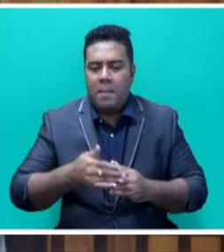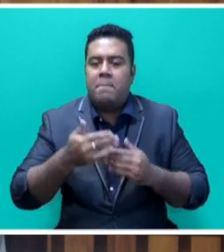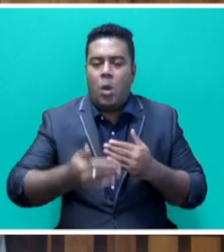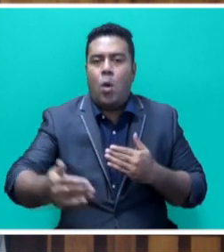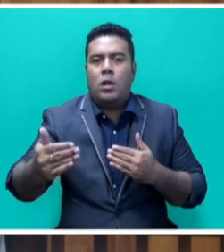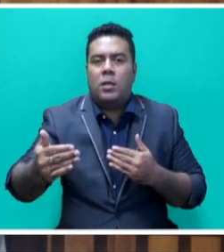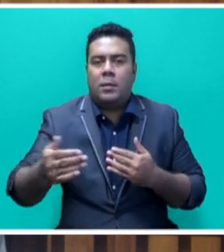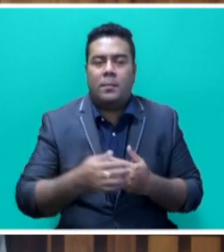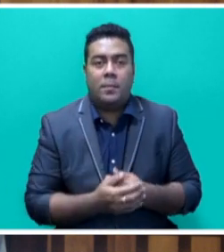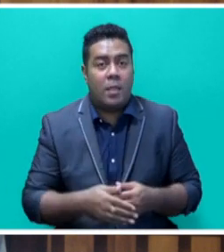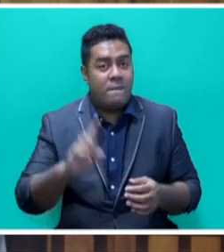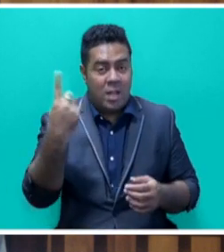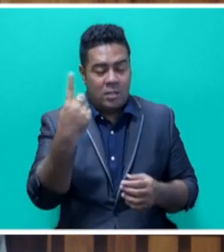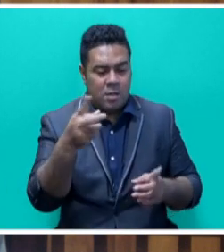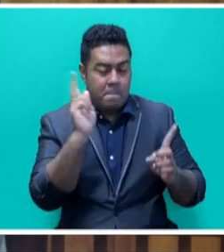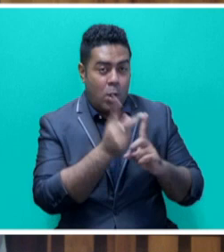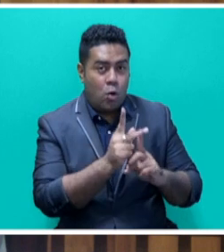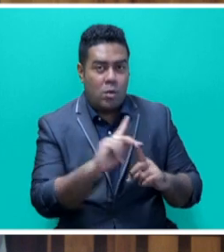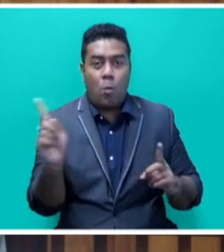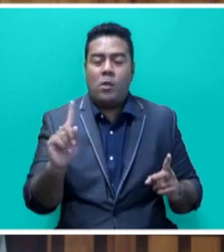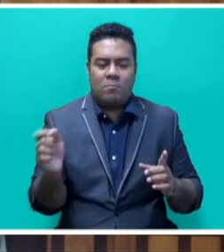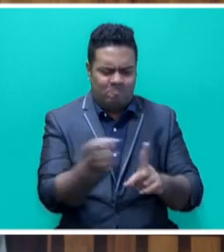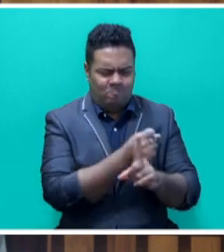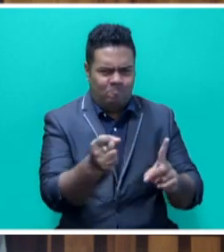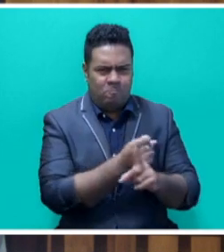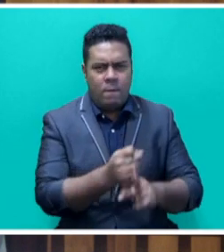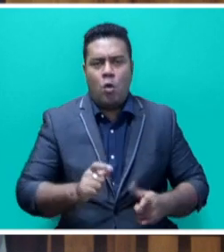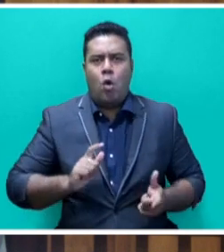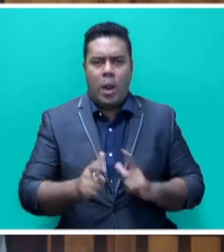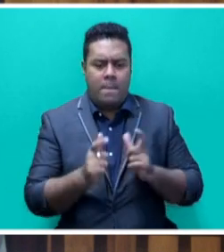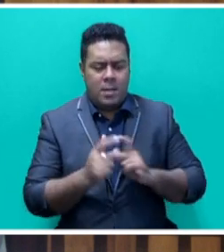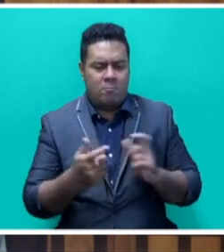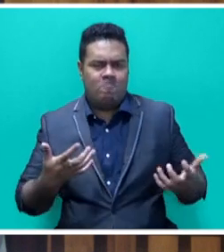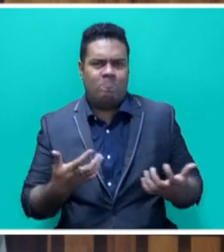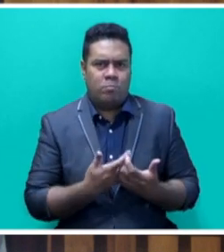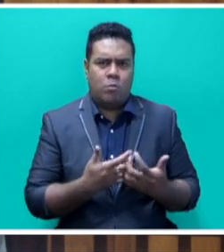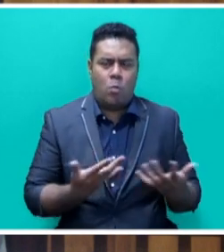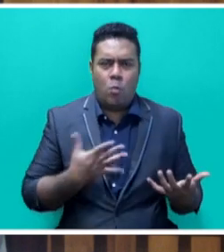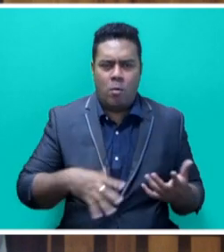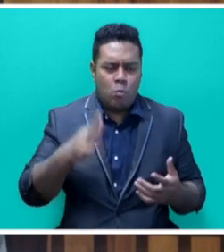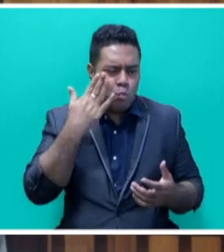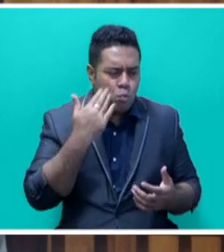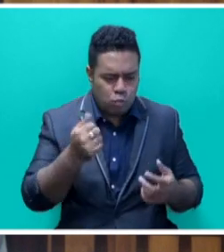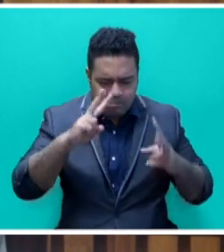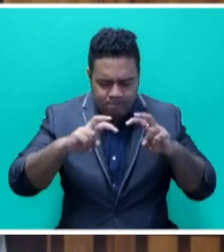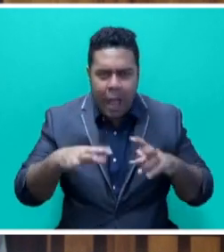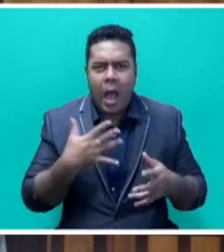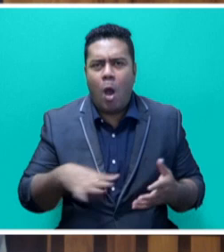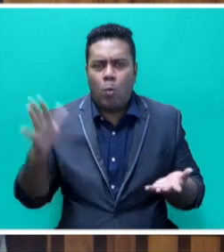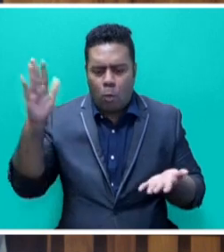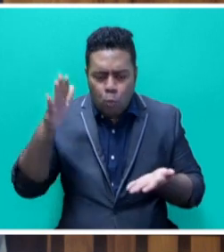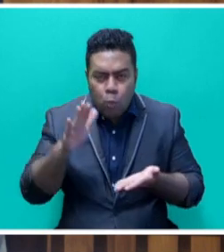Mr. Speaker, sir, the first priority is lobbying for greater climate ambition. We are seeking far greater decarbonisation